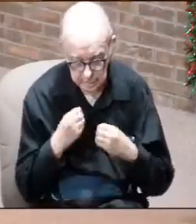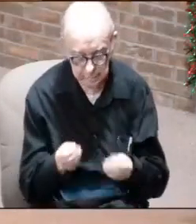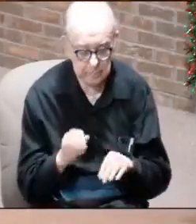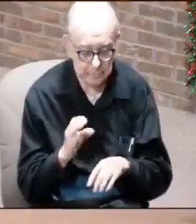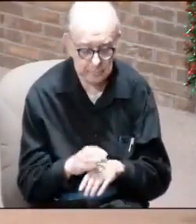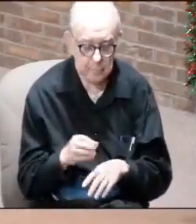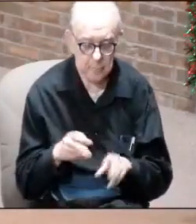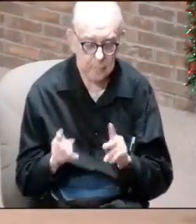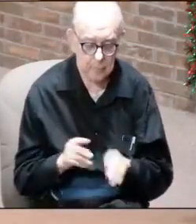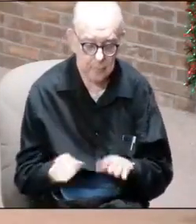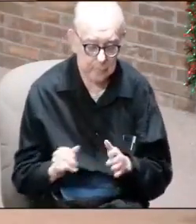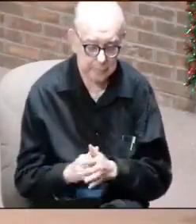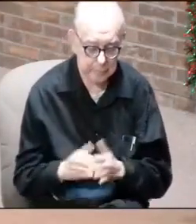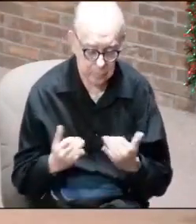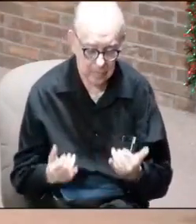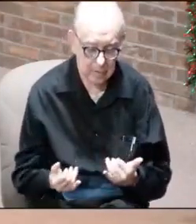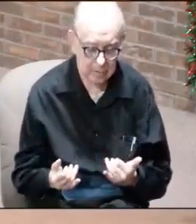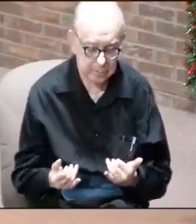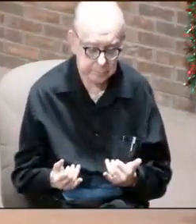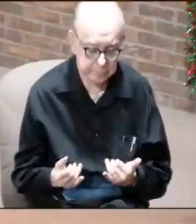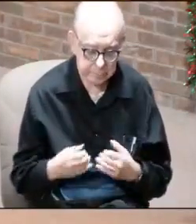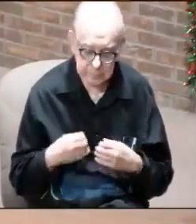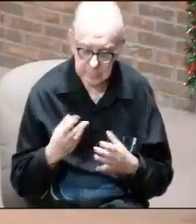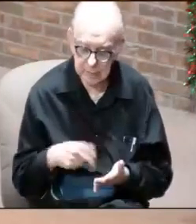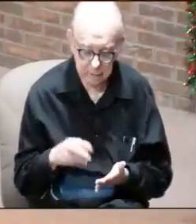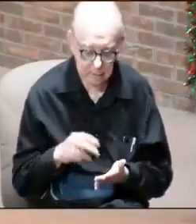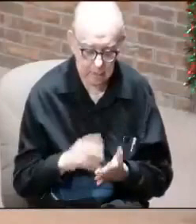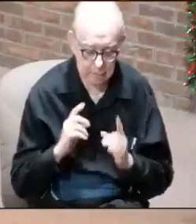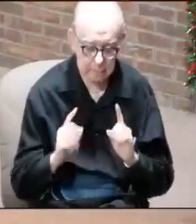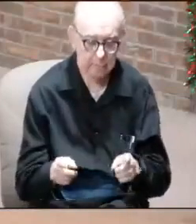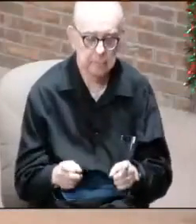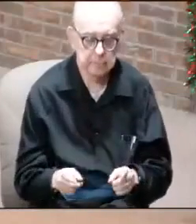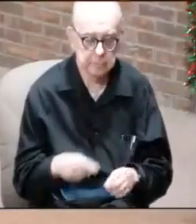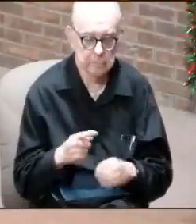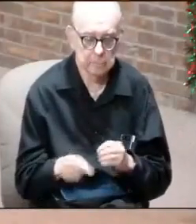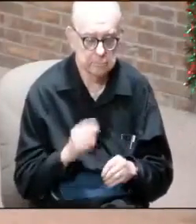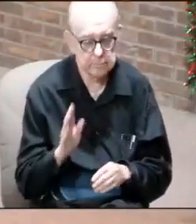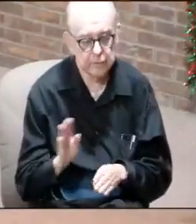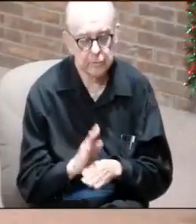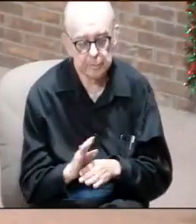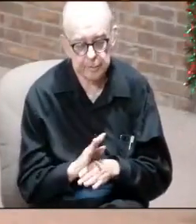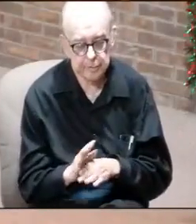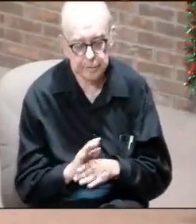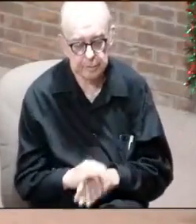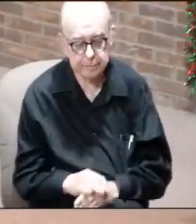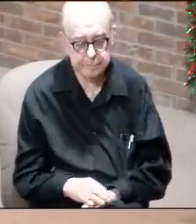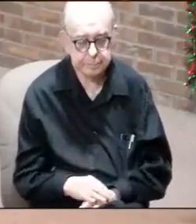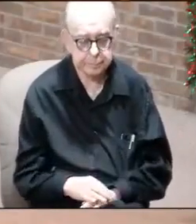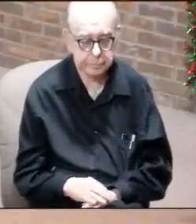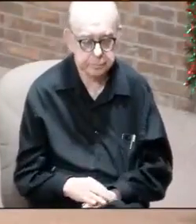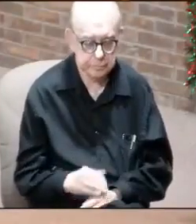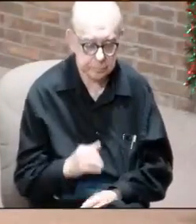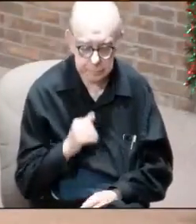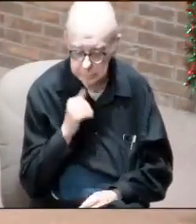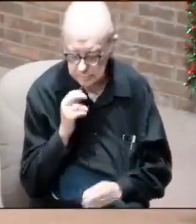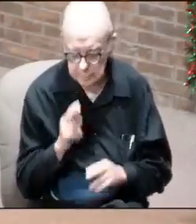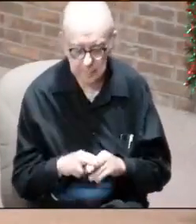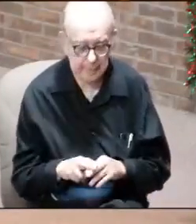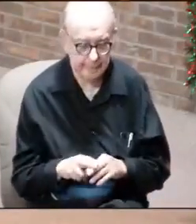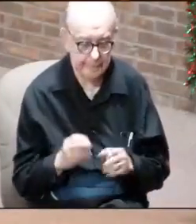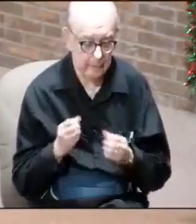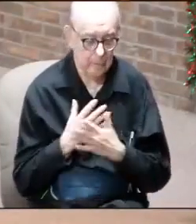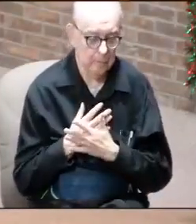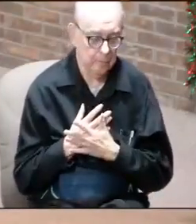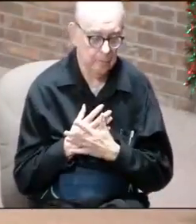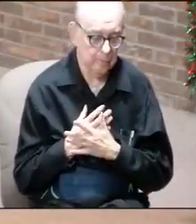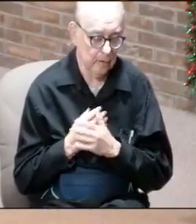an opportunity to do right now is to get up and go about your business. Don't sit in fear